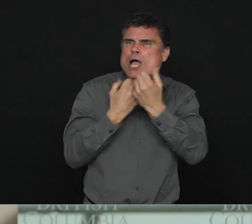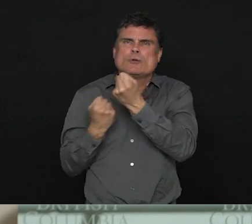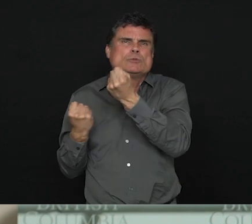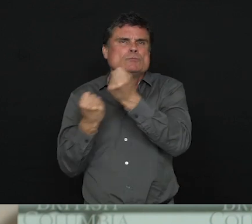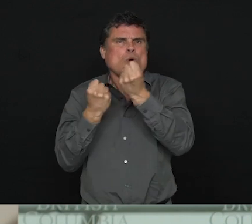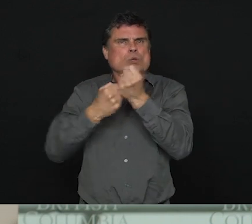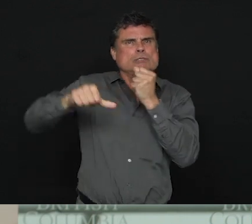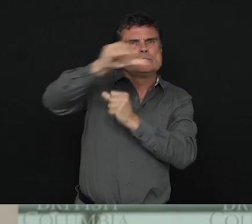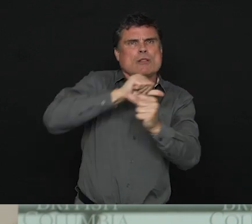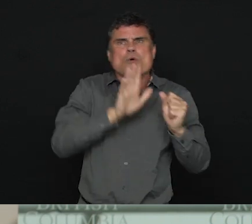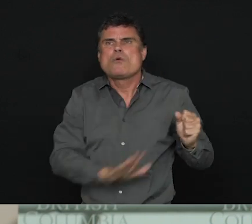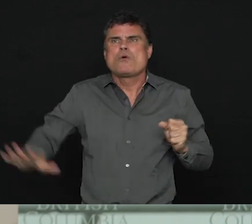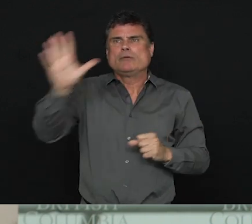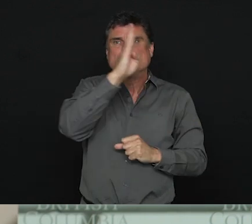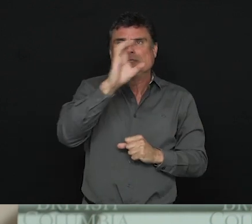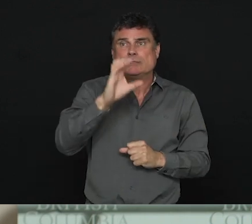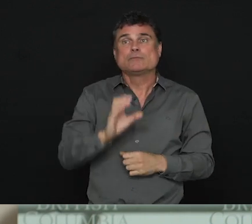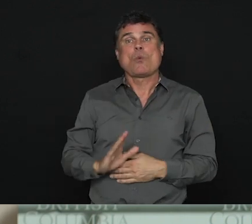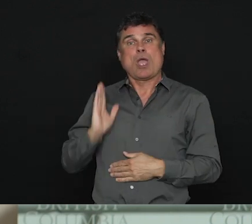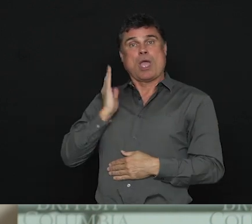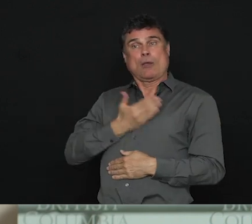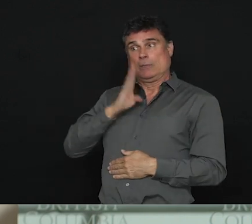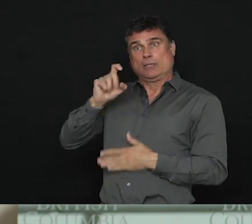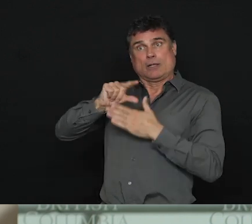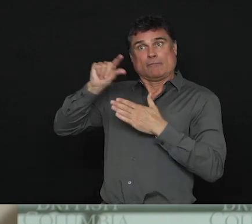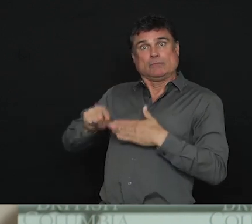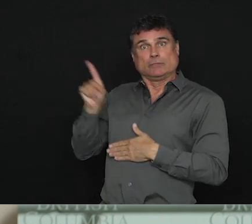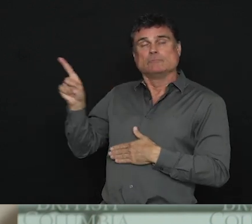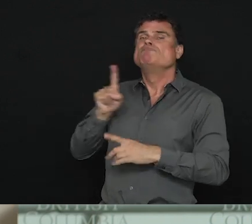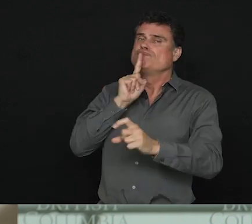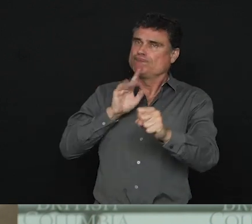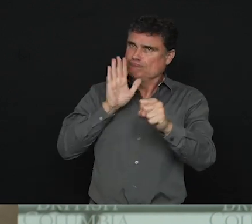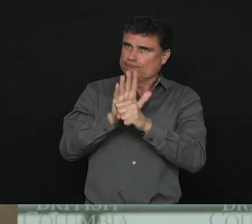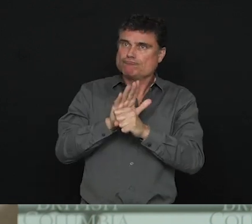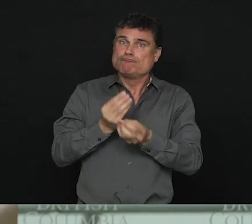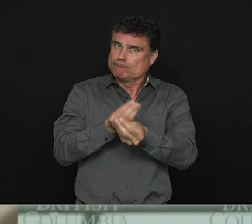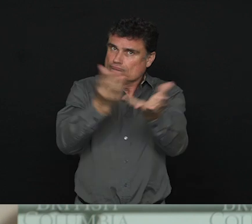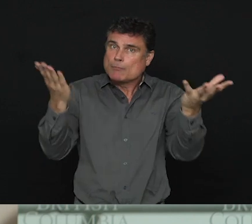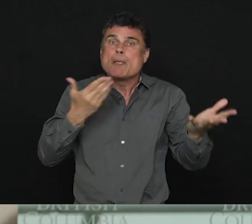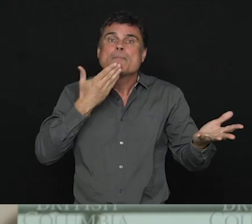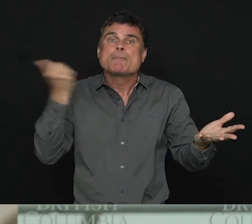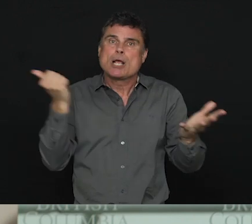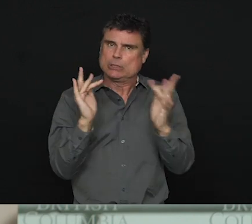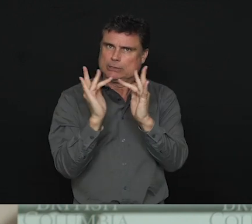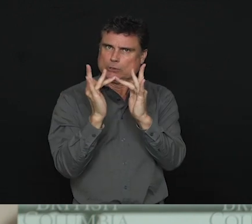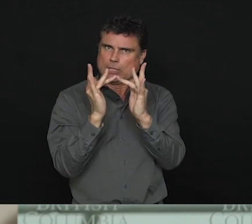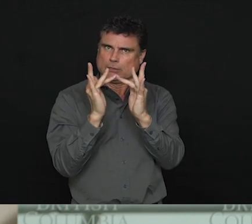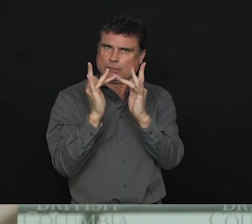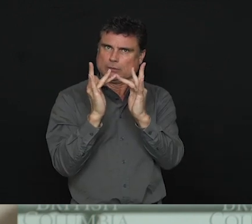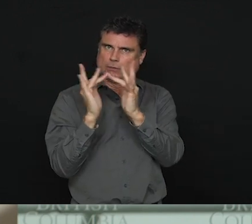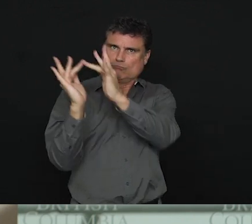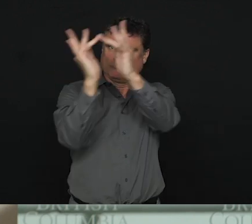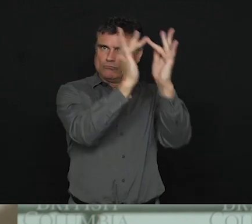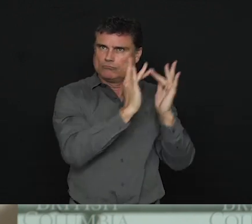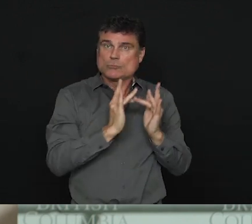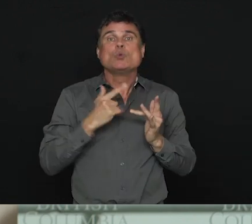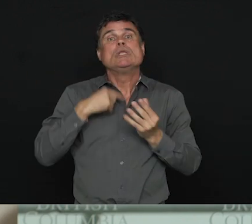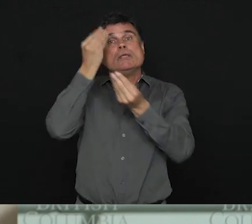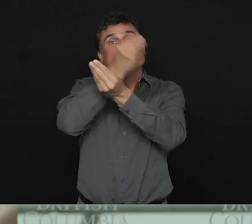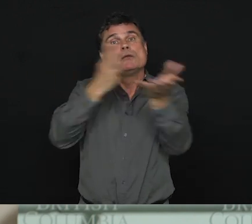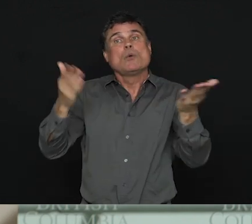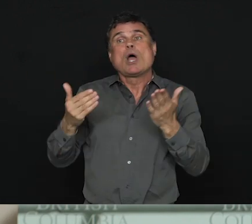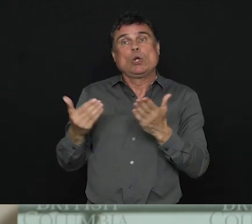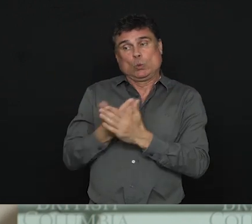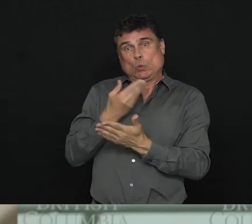Today, I'm happy to announce that as part of our COVID-19 response, we are launching a new funding opportunity under our